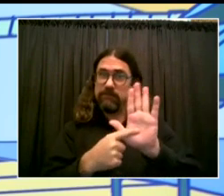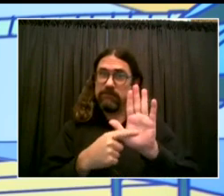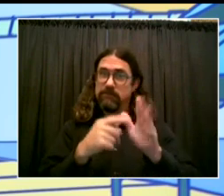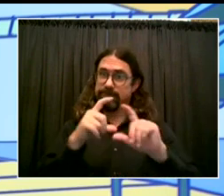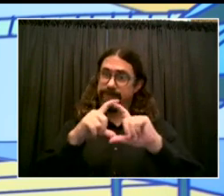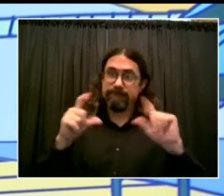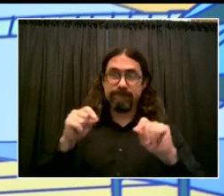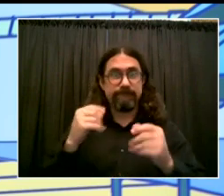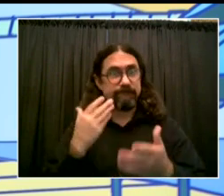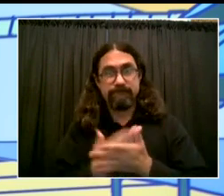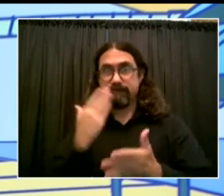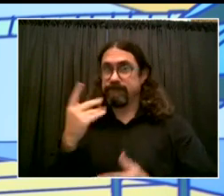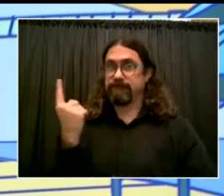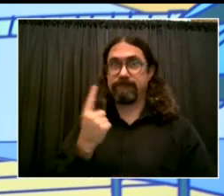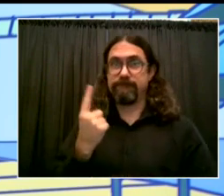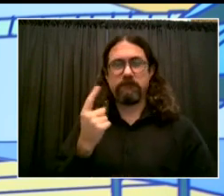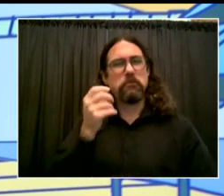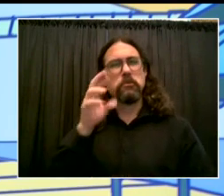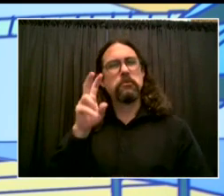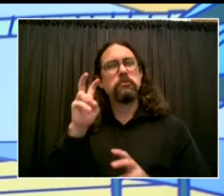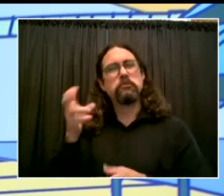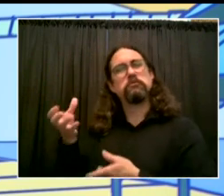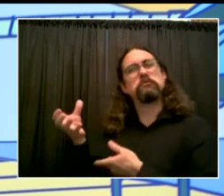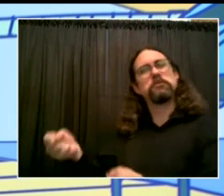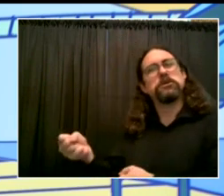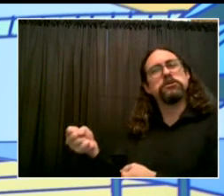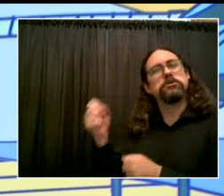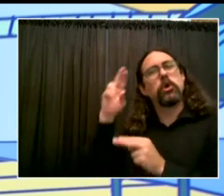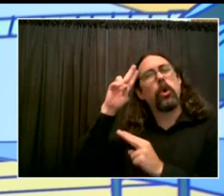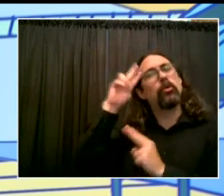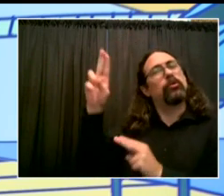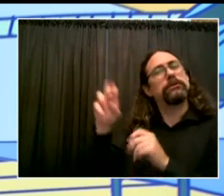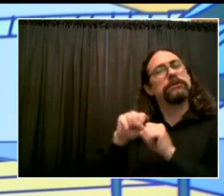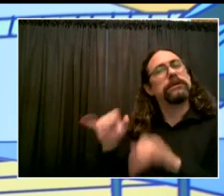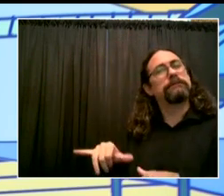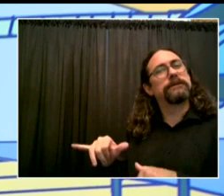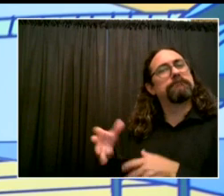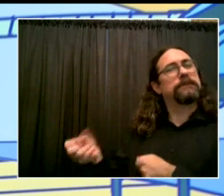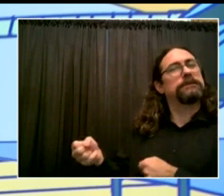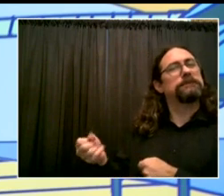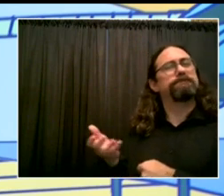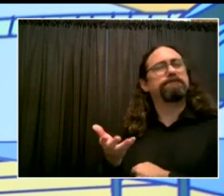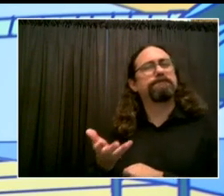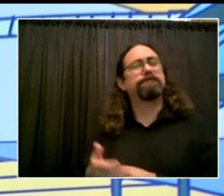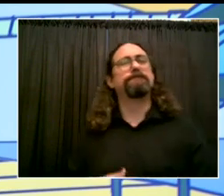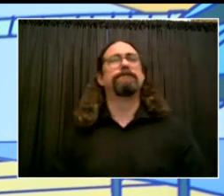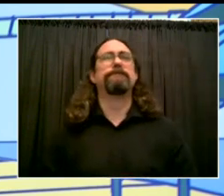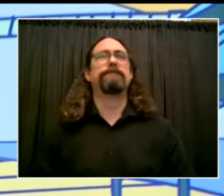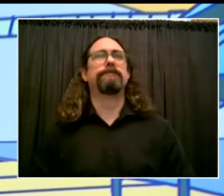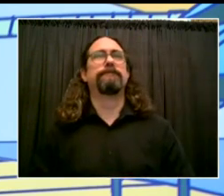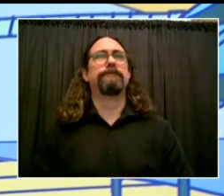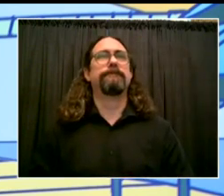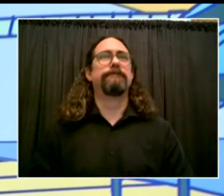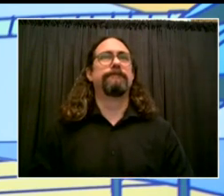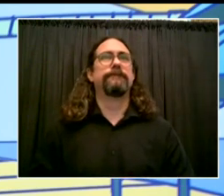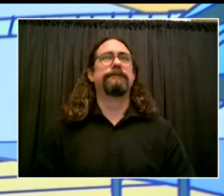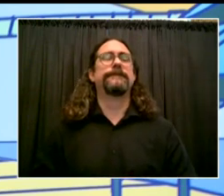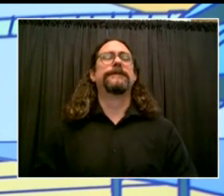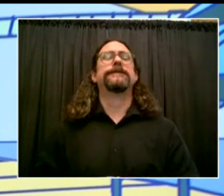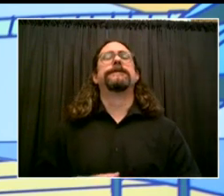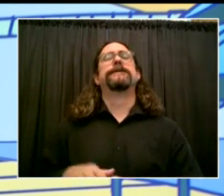chancellor to update how the DOE portal is working. I was asked this several times. I want to emphasize the